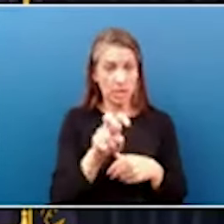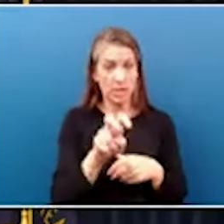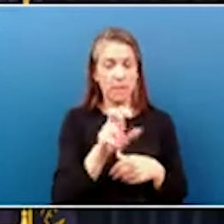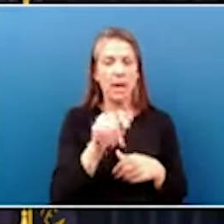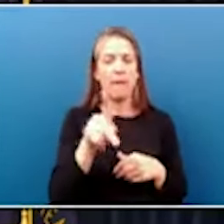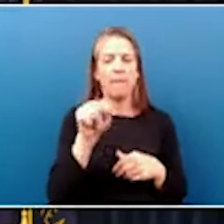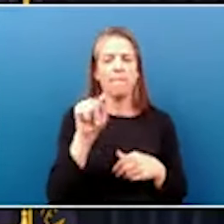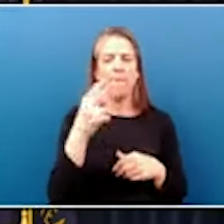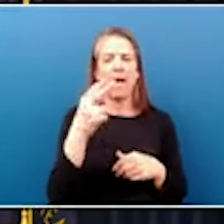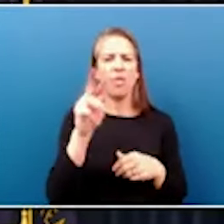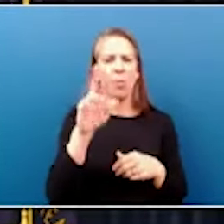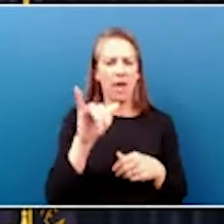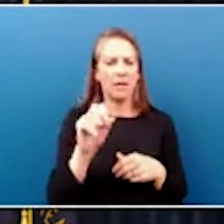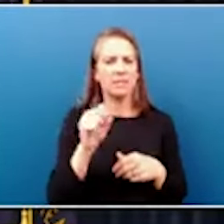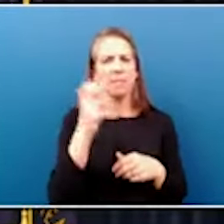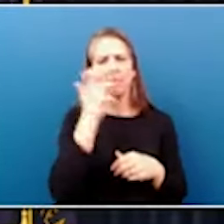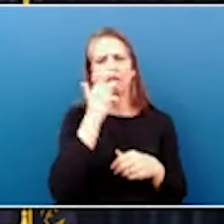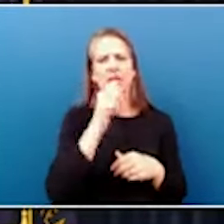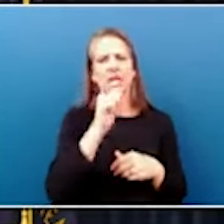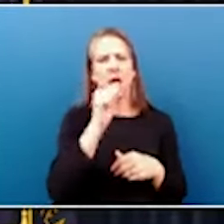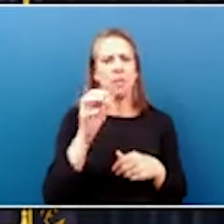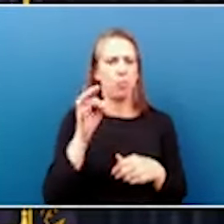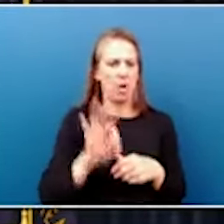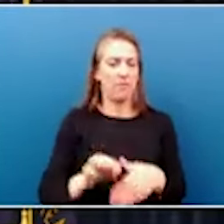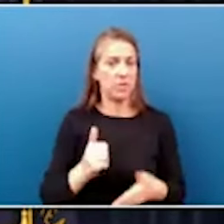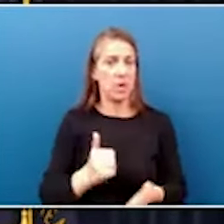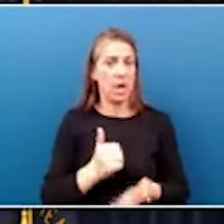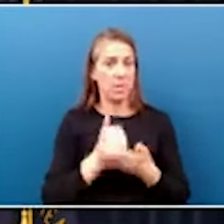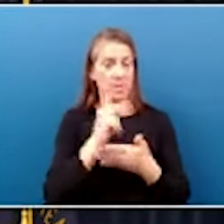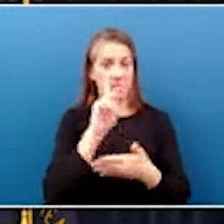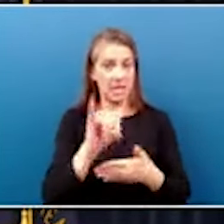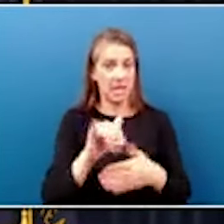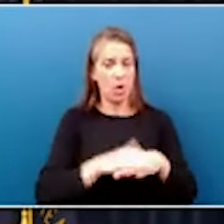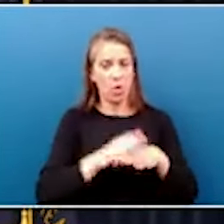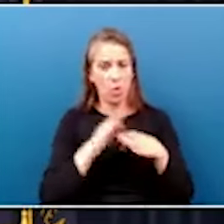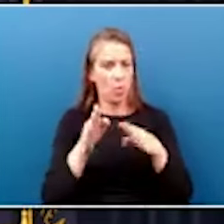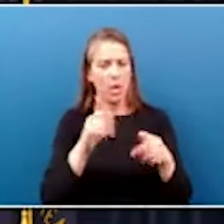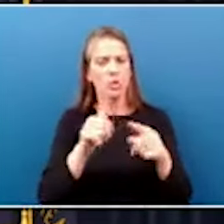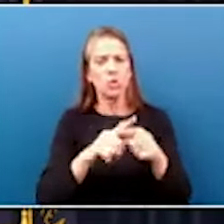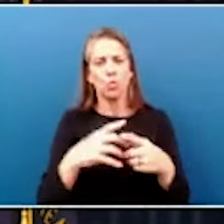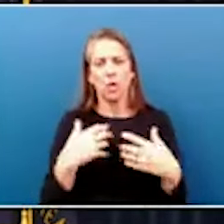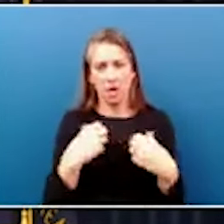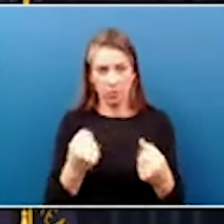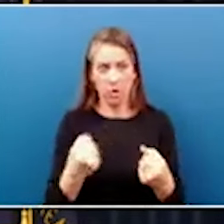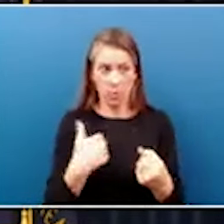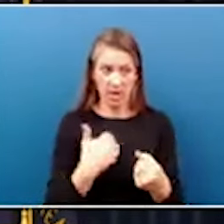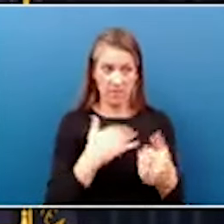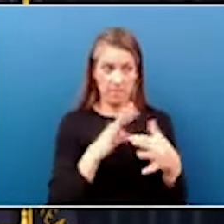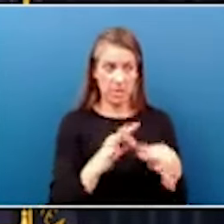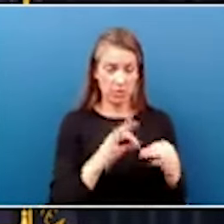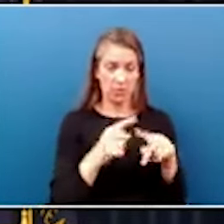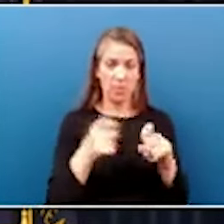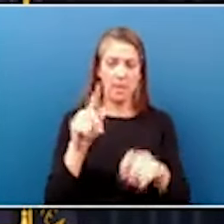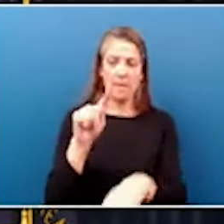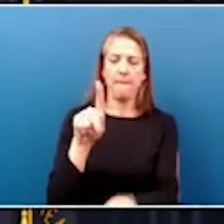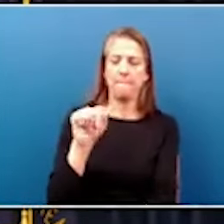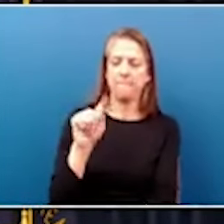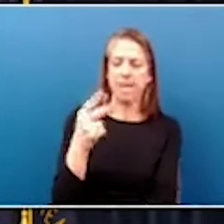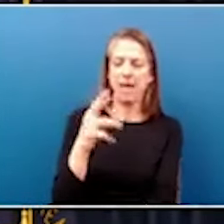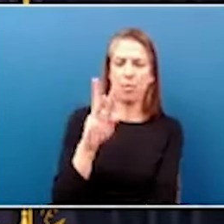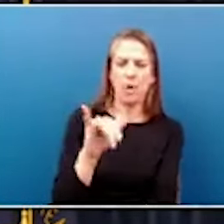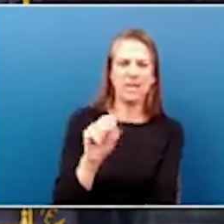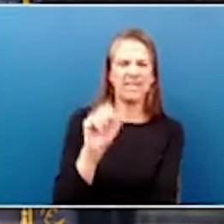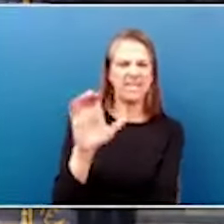amazing non-profit helping Kentuckians on the road to recovery. We have a message from Pathways CEO Jennifer Willis.